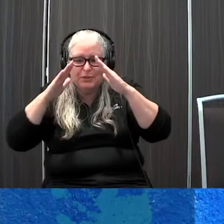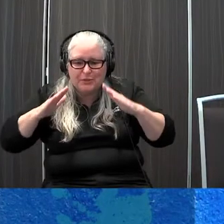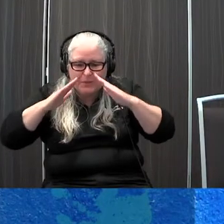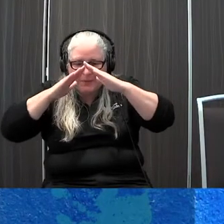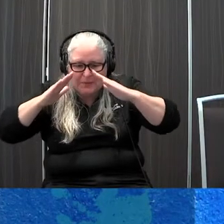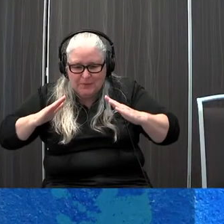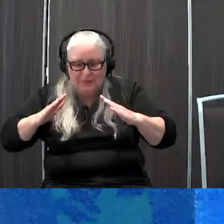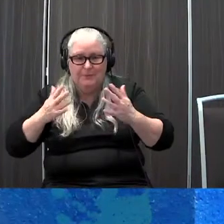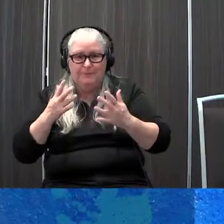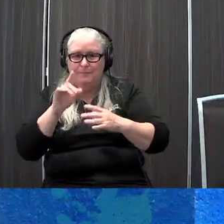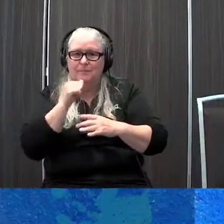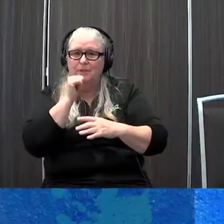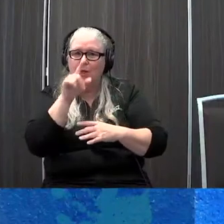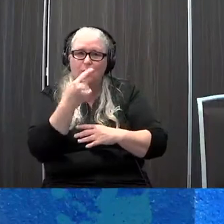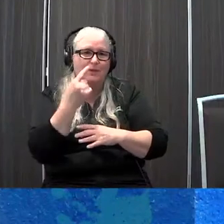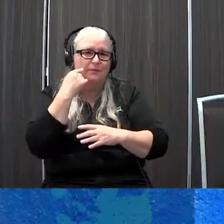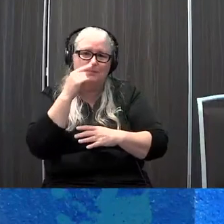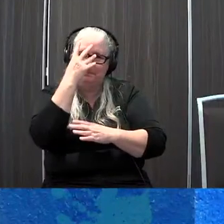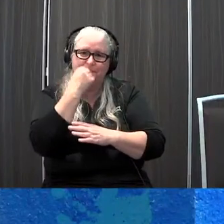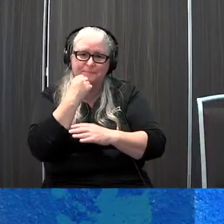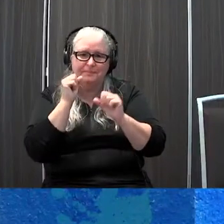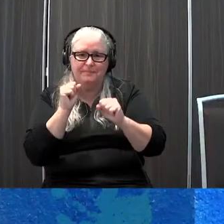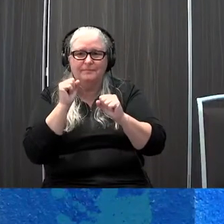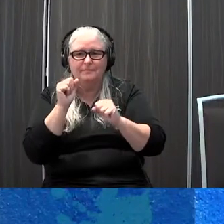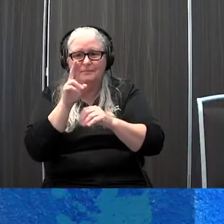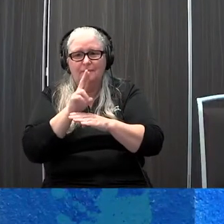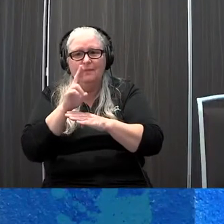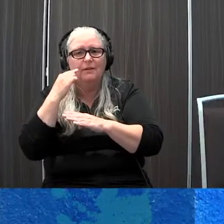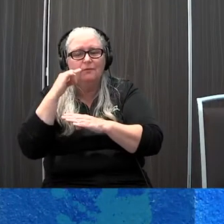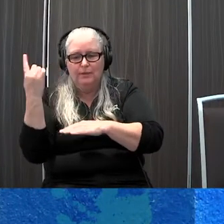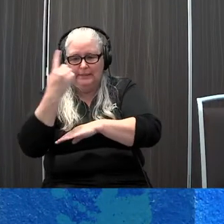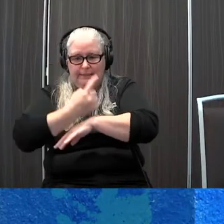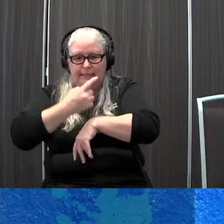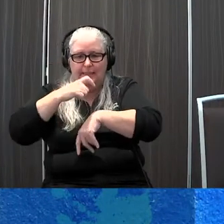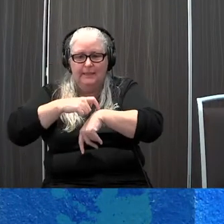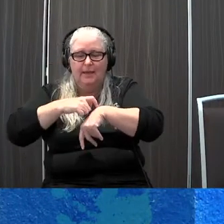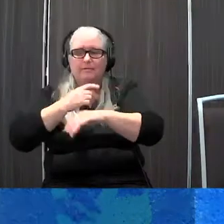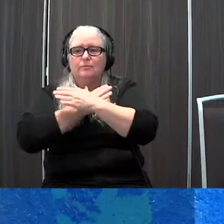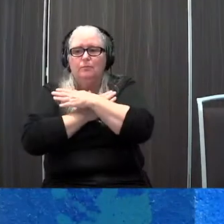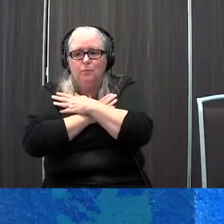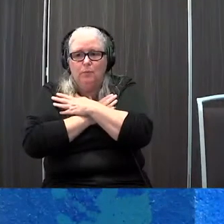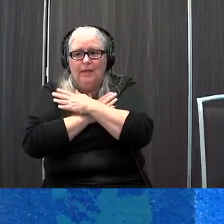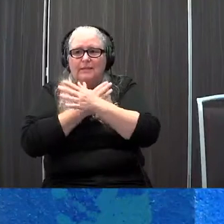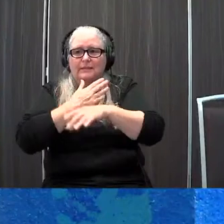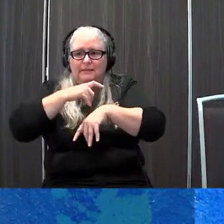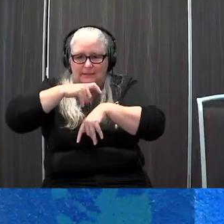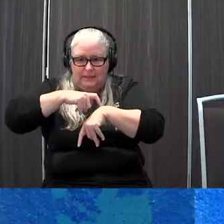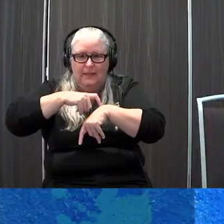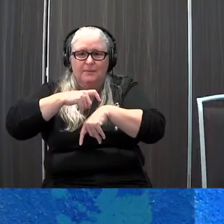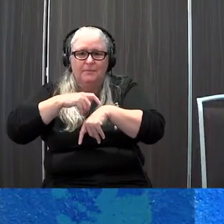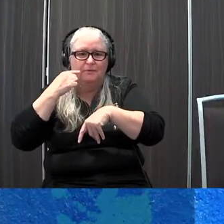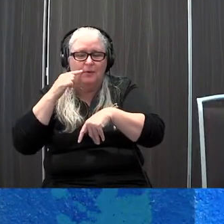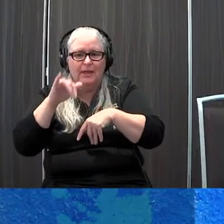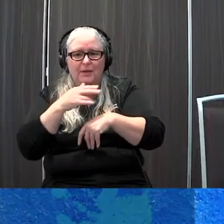it doesn't only have to be used for sleep but could also be utilized for daytime sensory rest periods to help the patient modulate in their environment